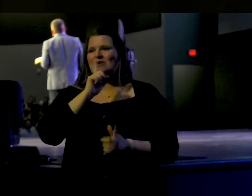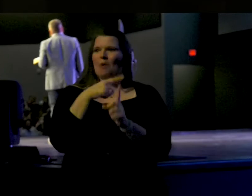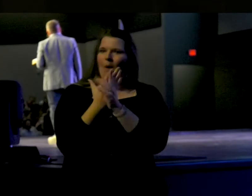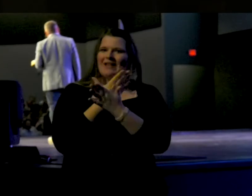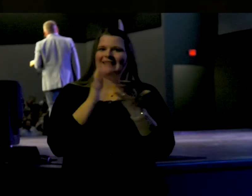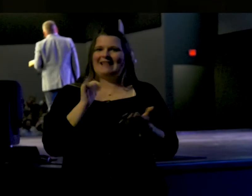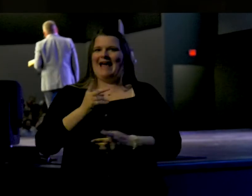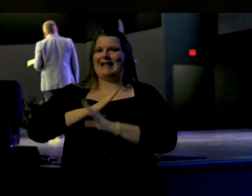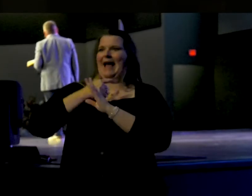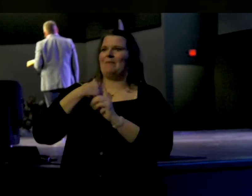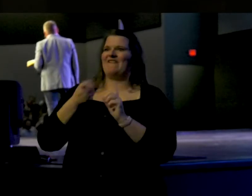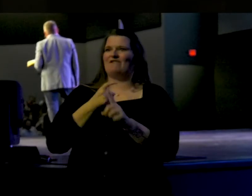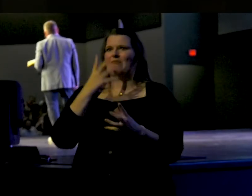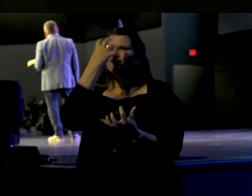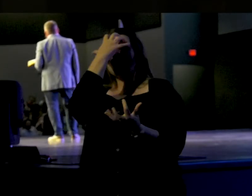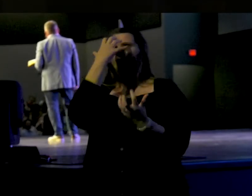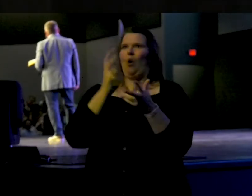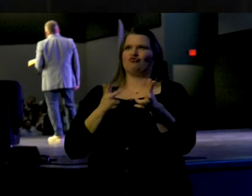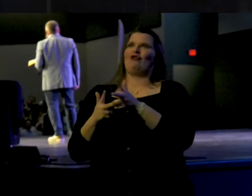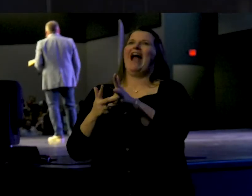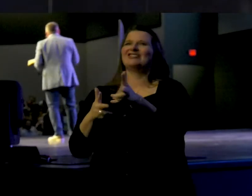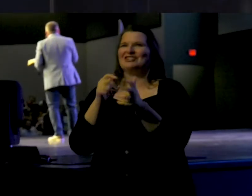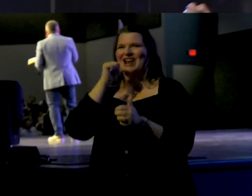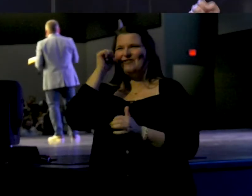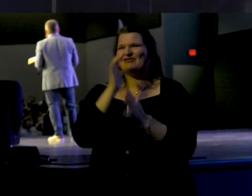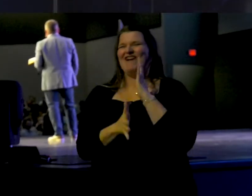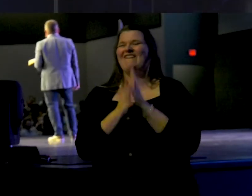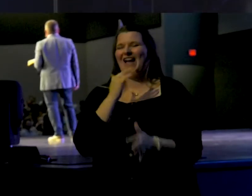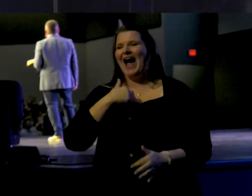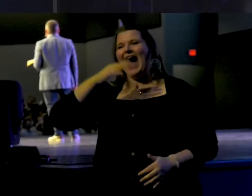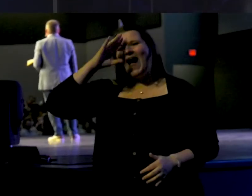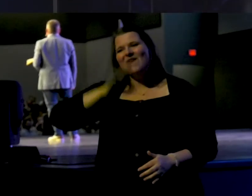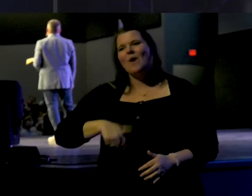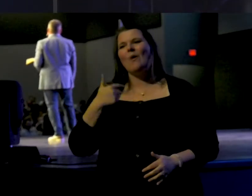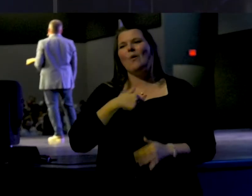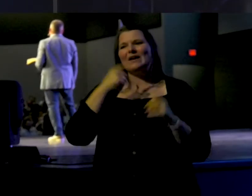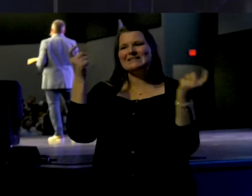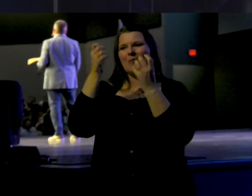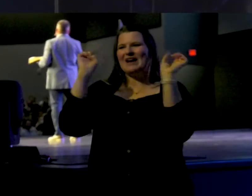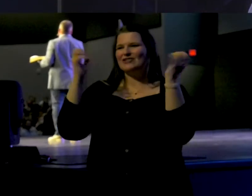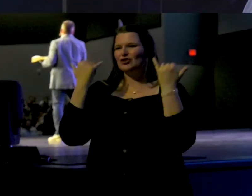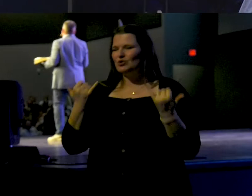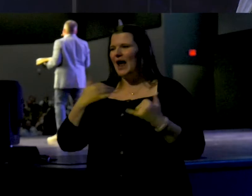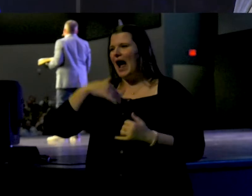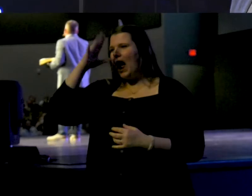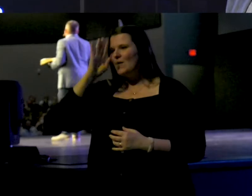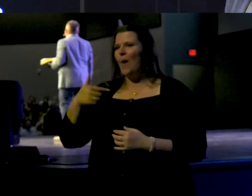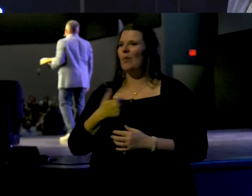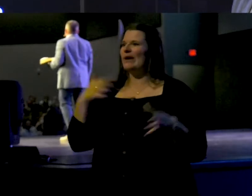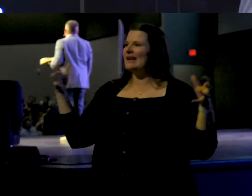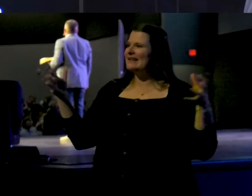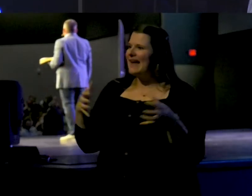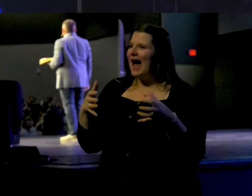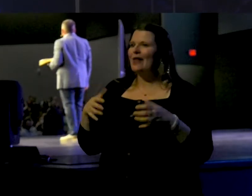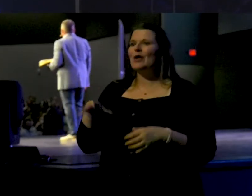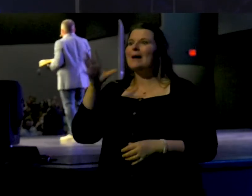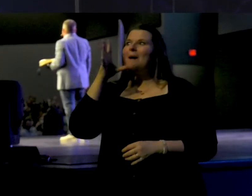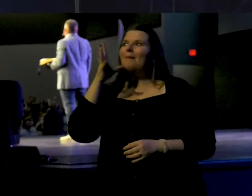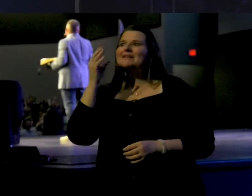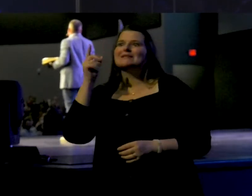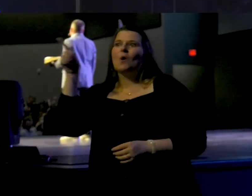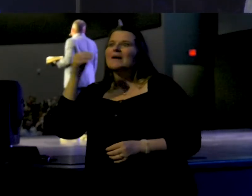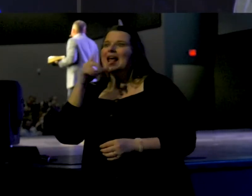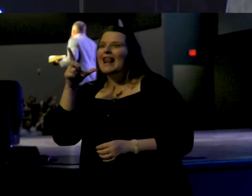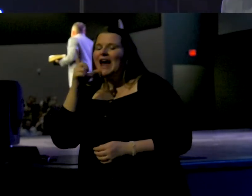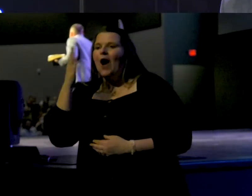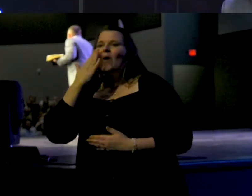thing that kept me from road rage. I know we're going to celebrate Easter today. I know we're going to gather at Mama's for lunch.